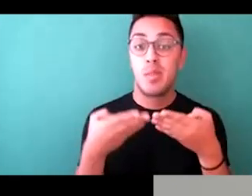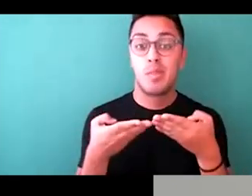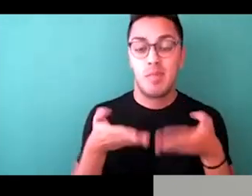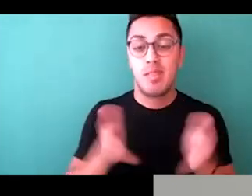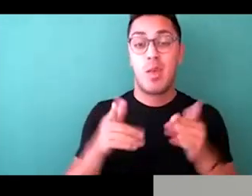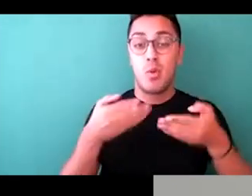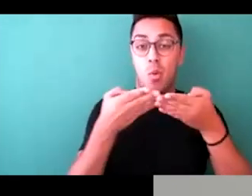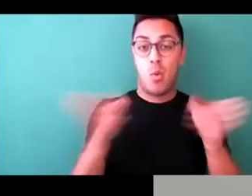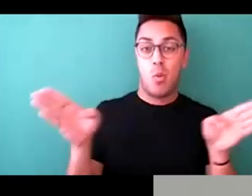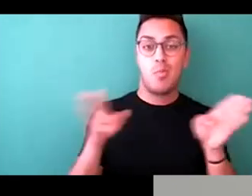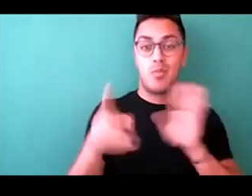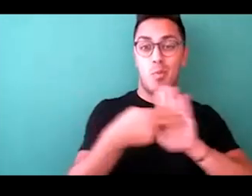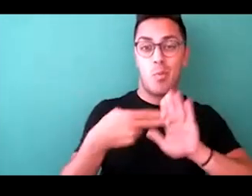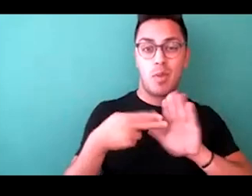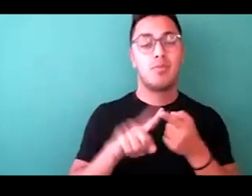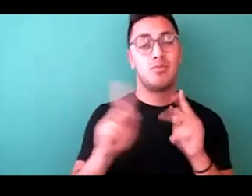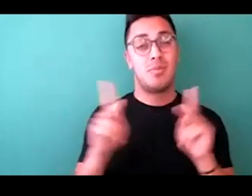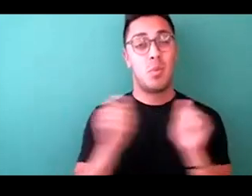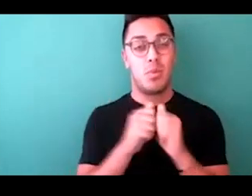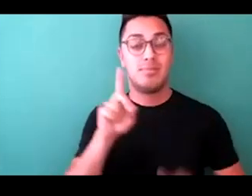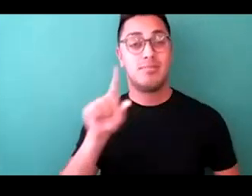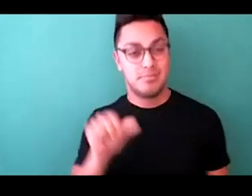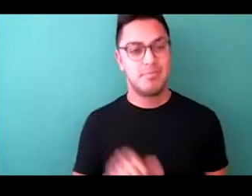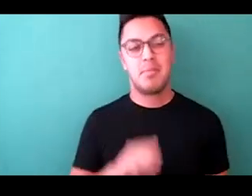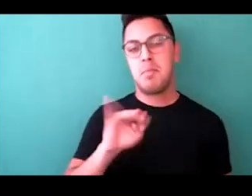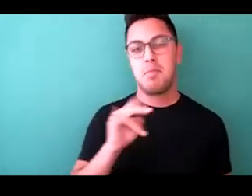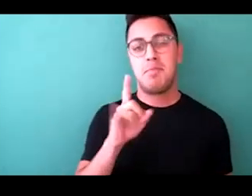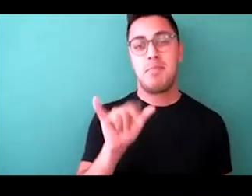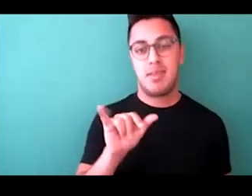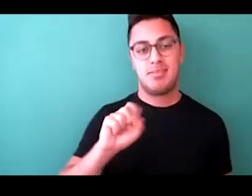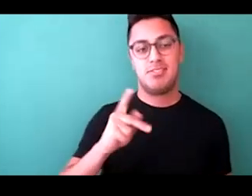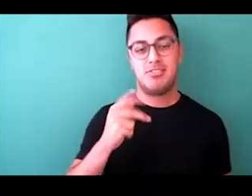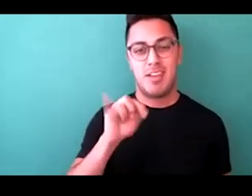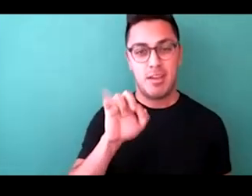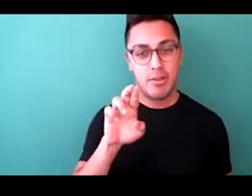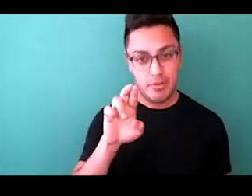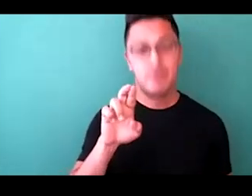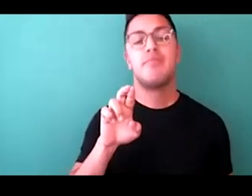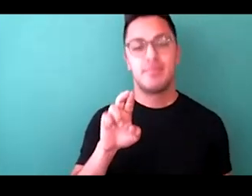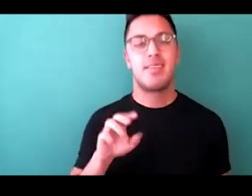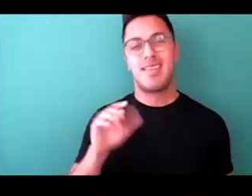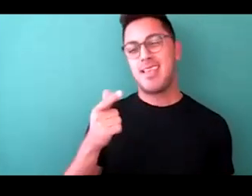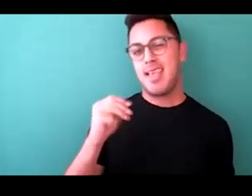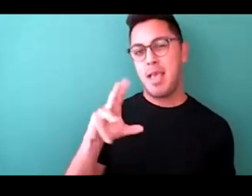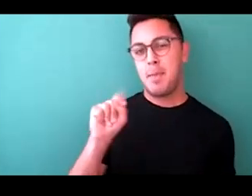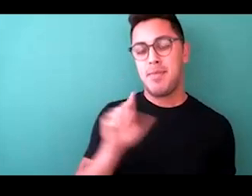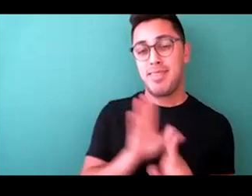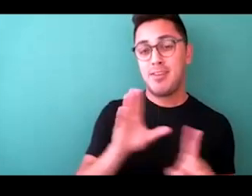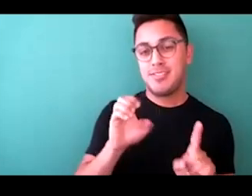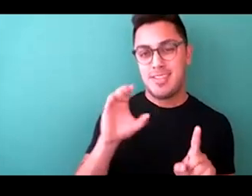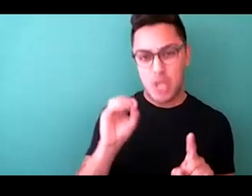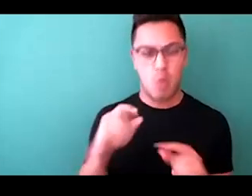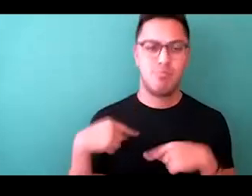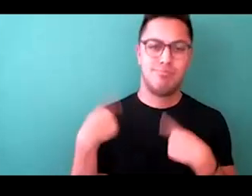to people with disabilities. Mindy Shire is Gamut's CEO and a longtime friend and supporter of the CFDA,